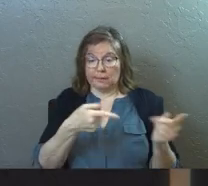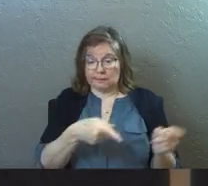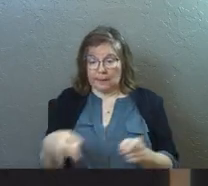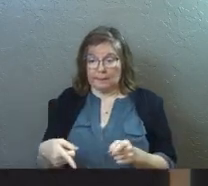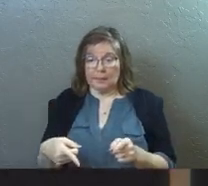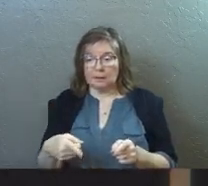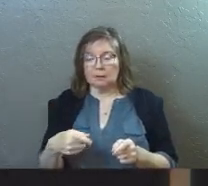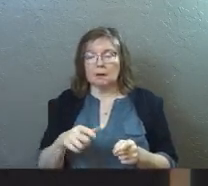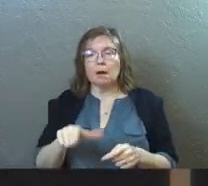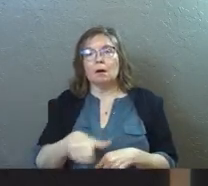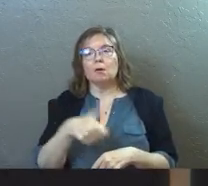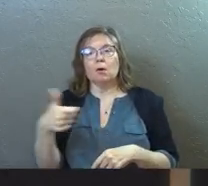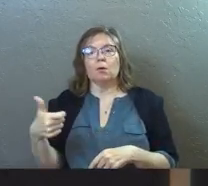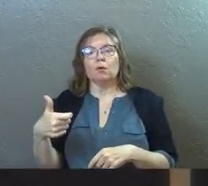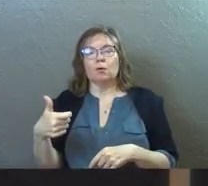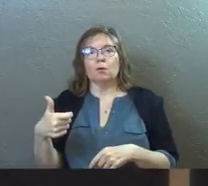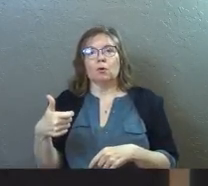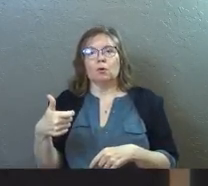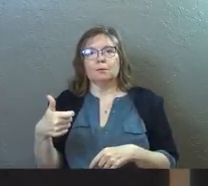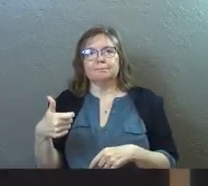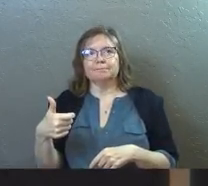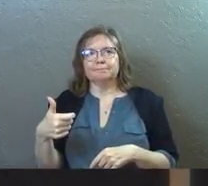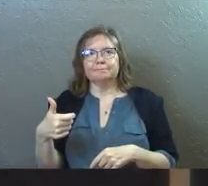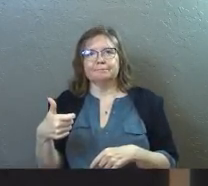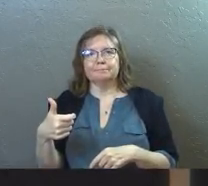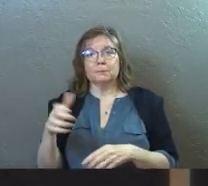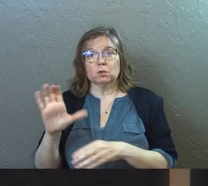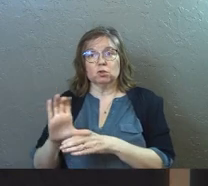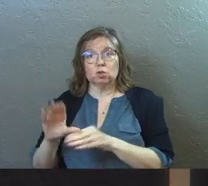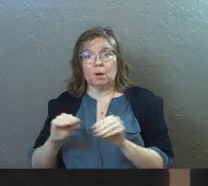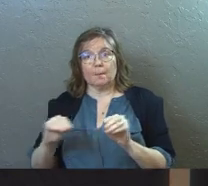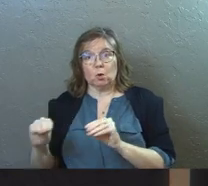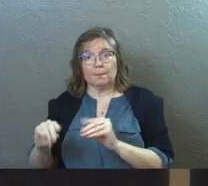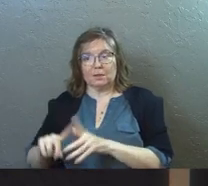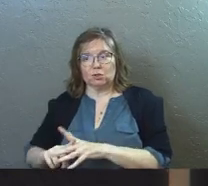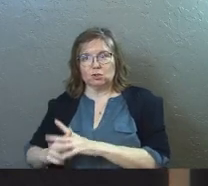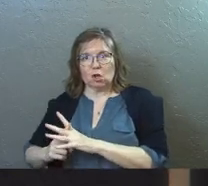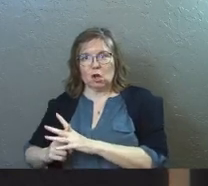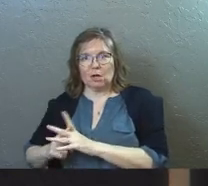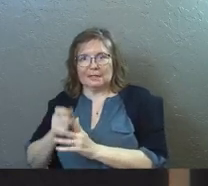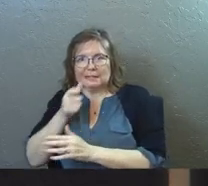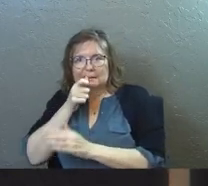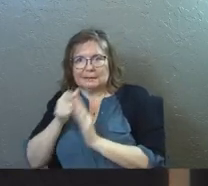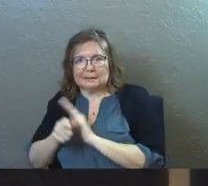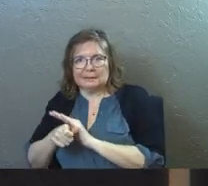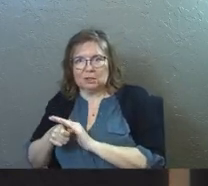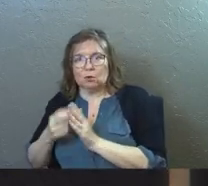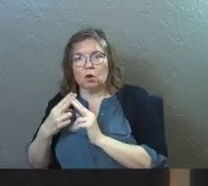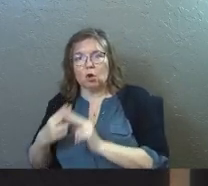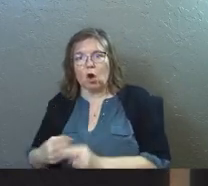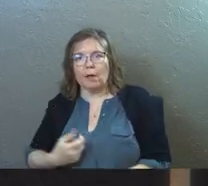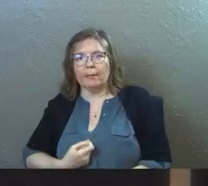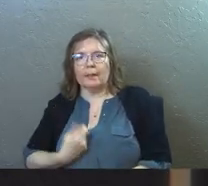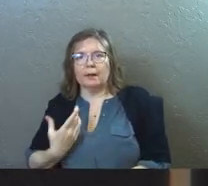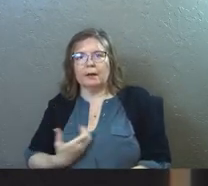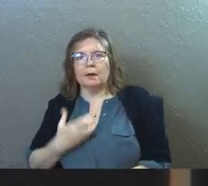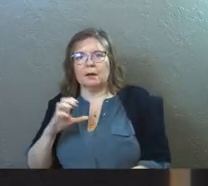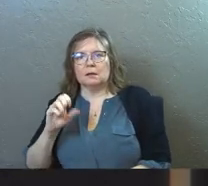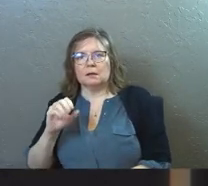going on, another kind of renegade church movement started up secretly called the Confessing Church.